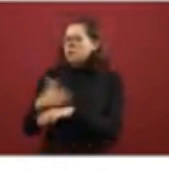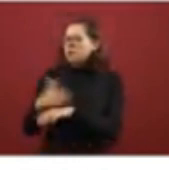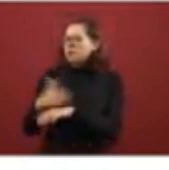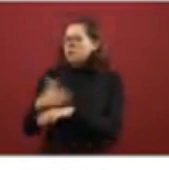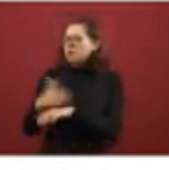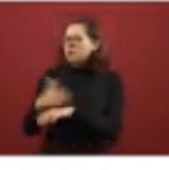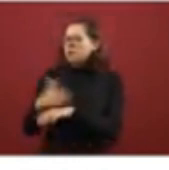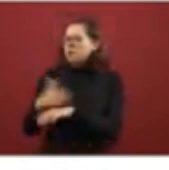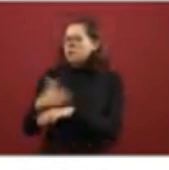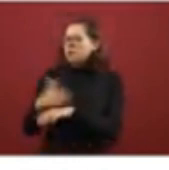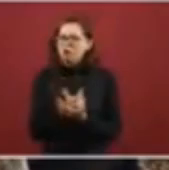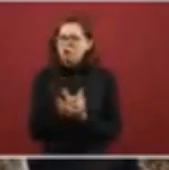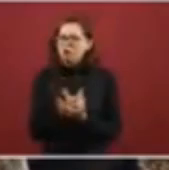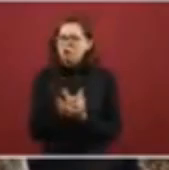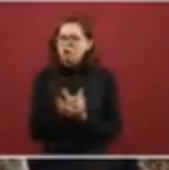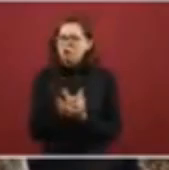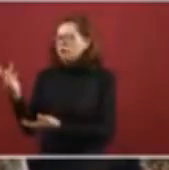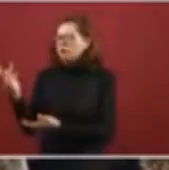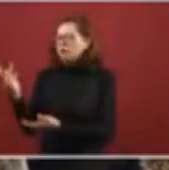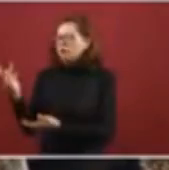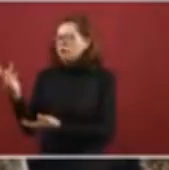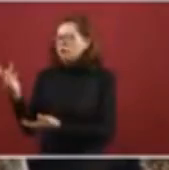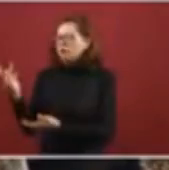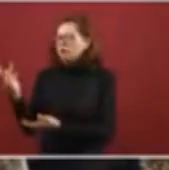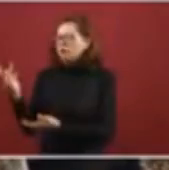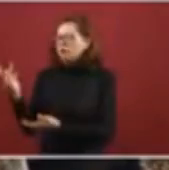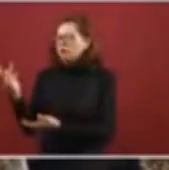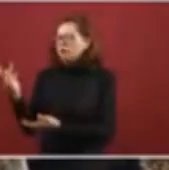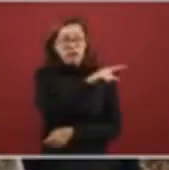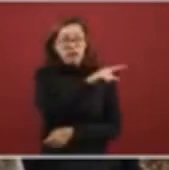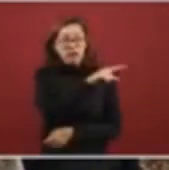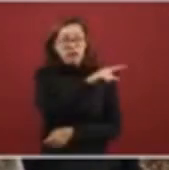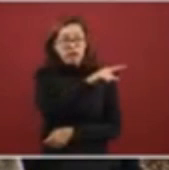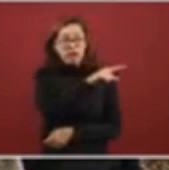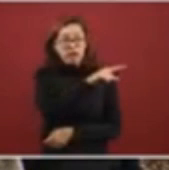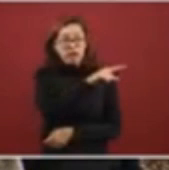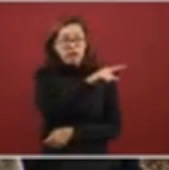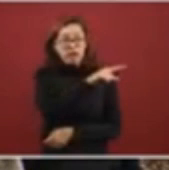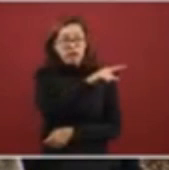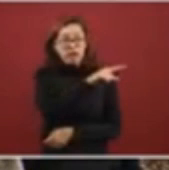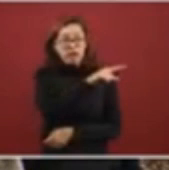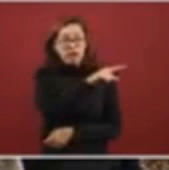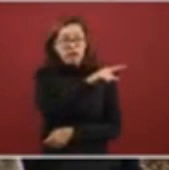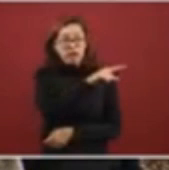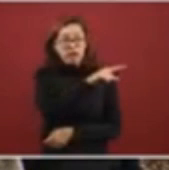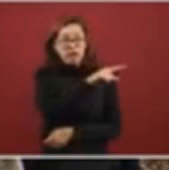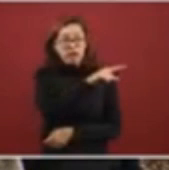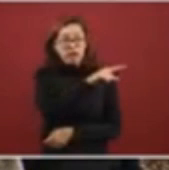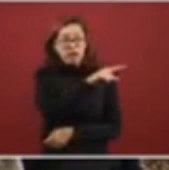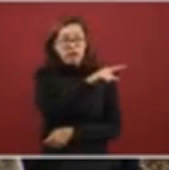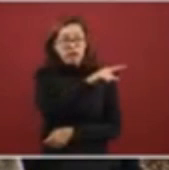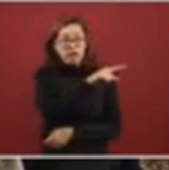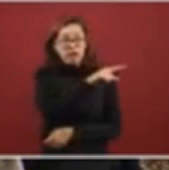It's abuse of when they can give it a lot cheaper. And on some occasions,